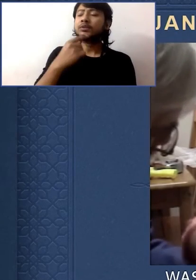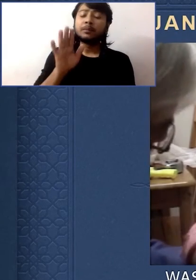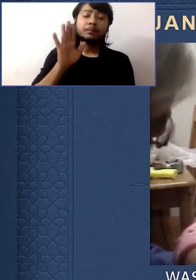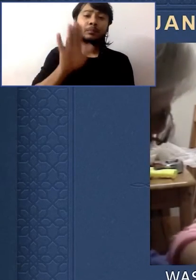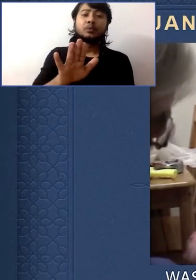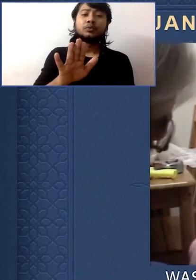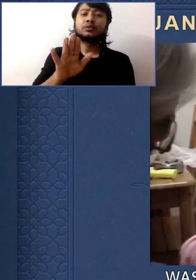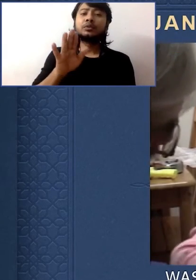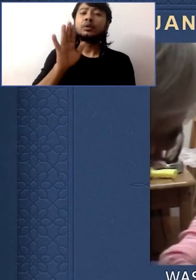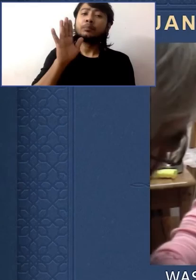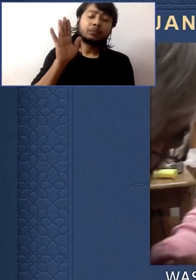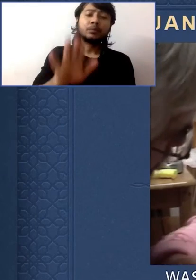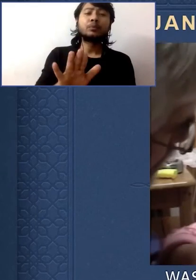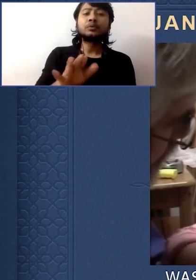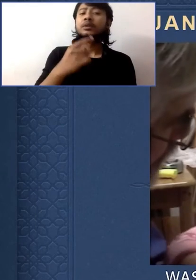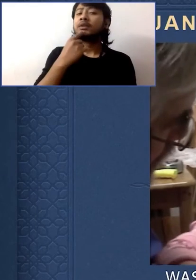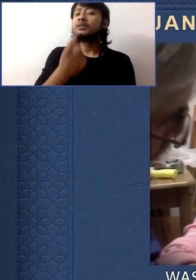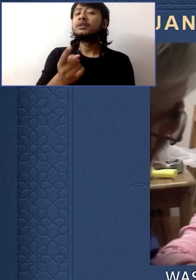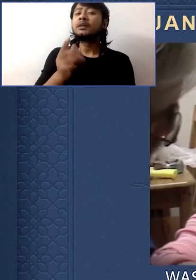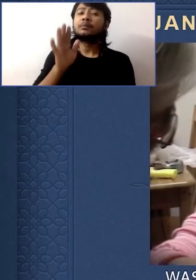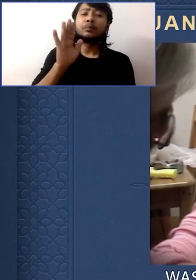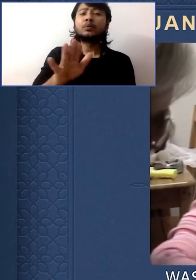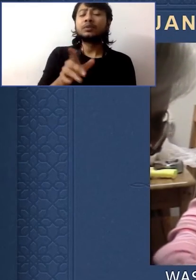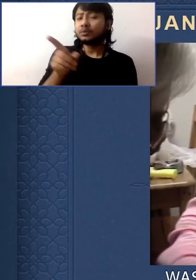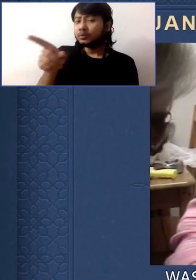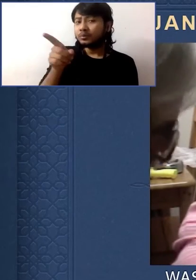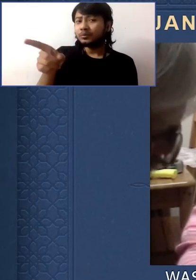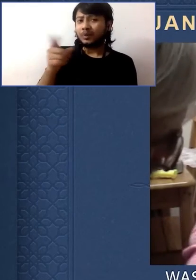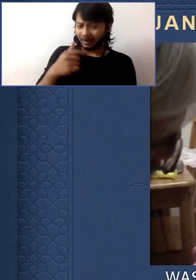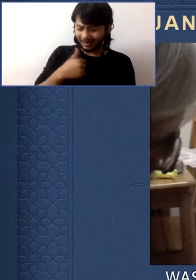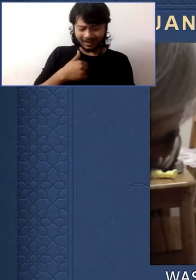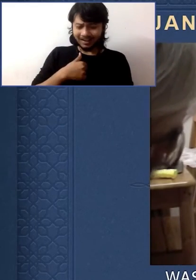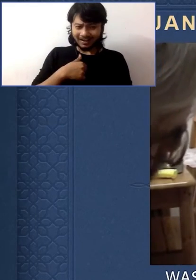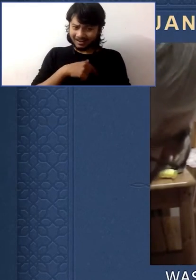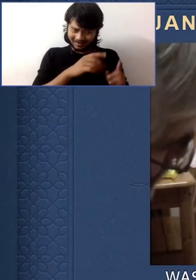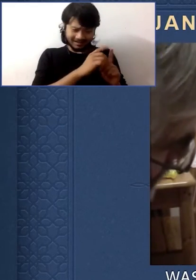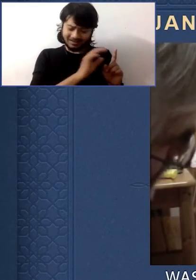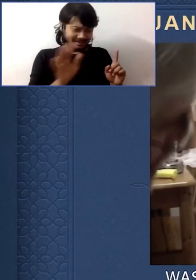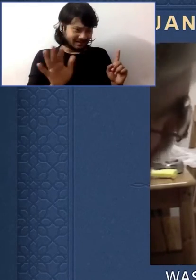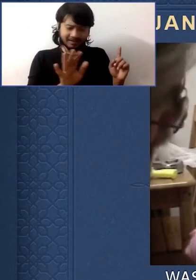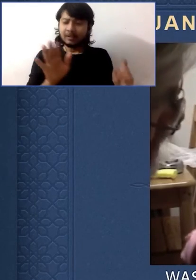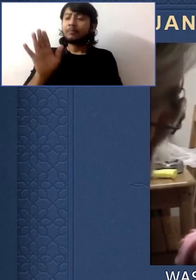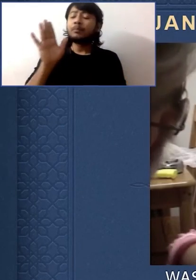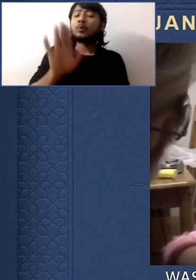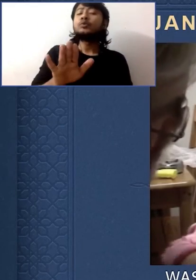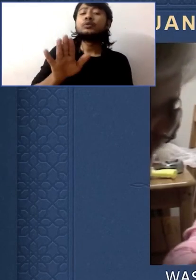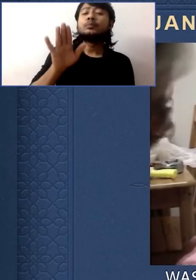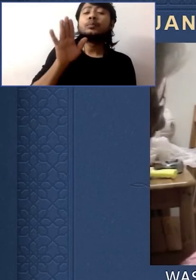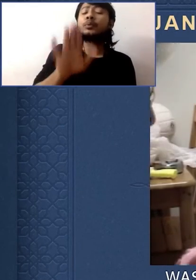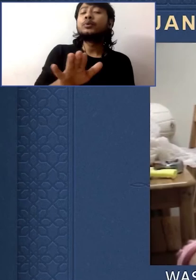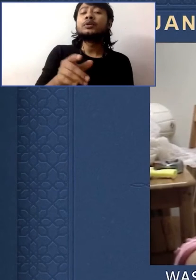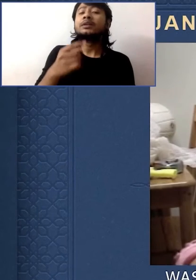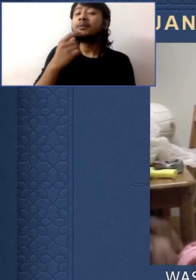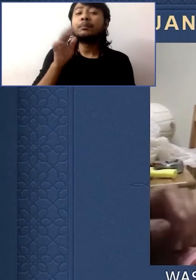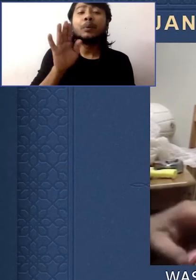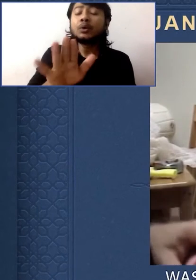push it. Let me, you say it. I do it. I do it. Push it. Say, push it.